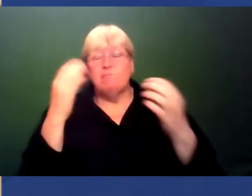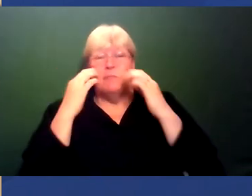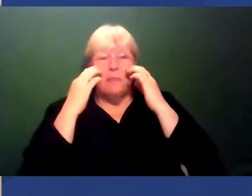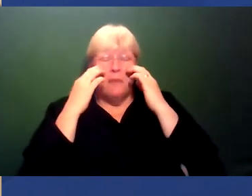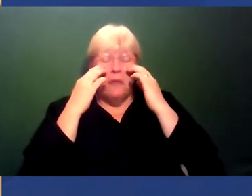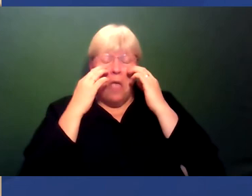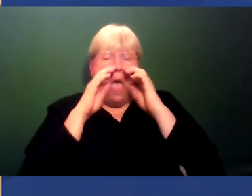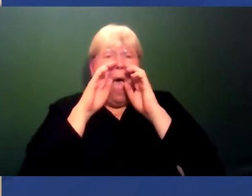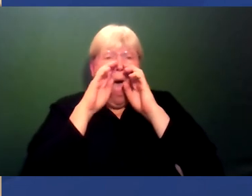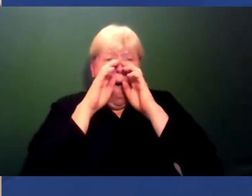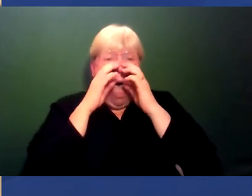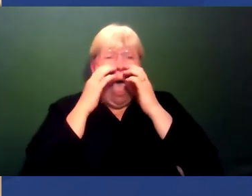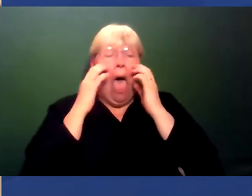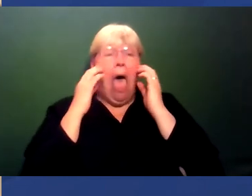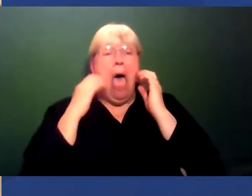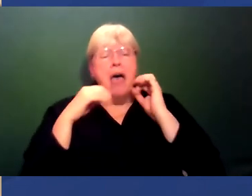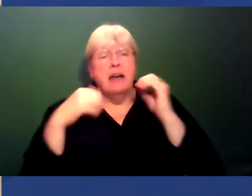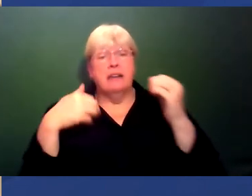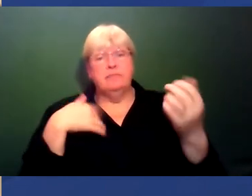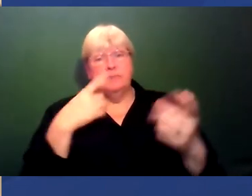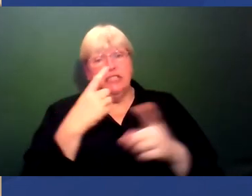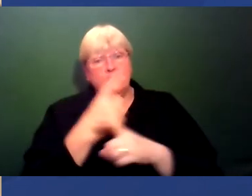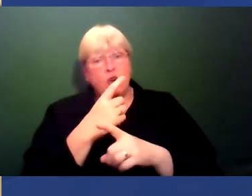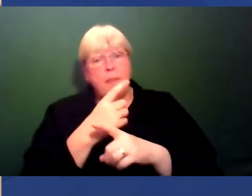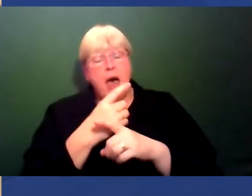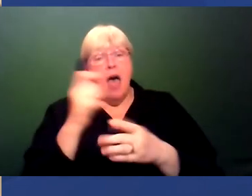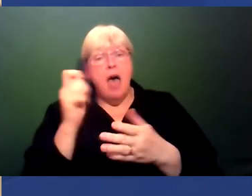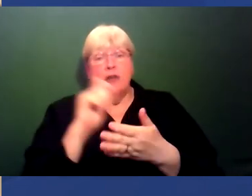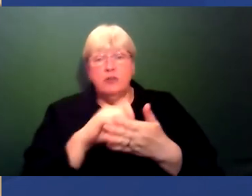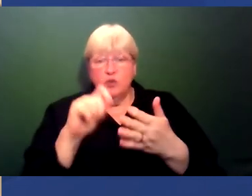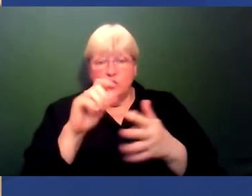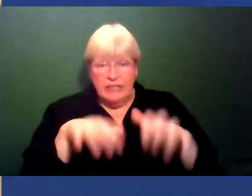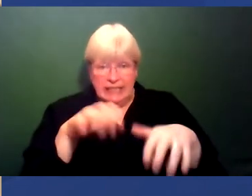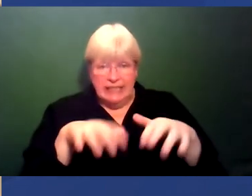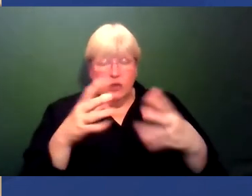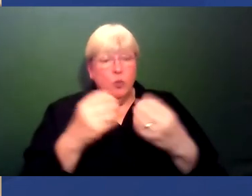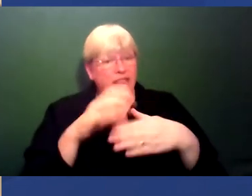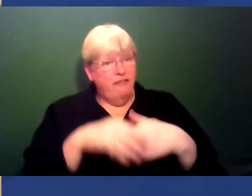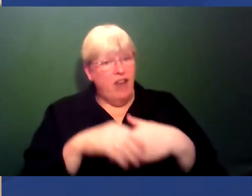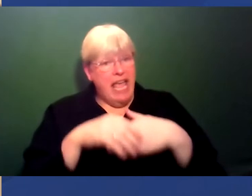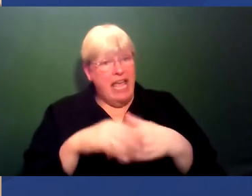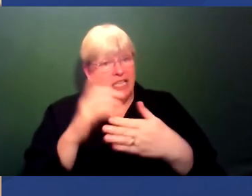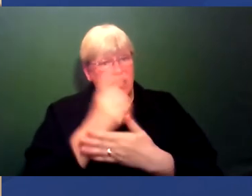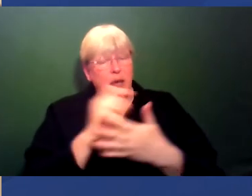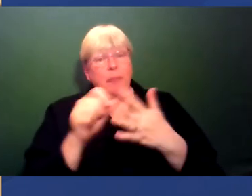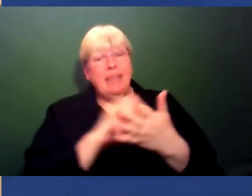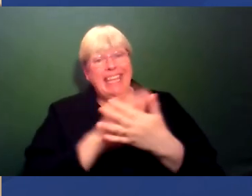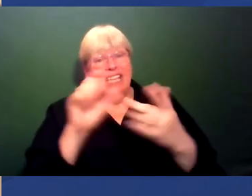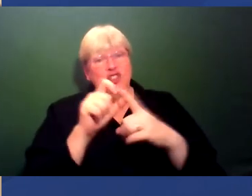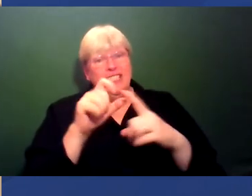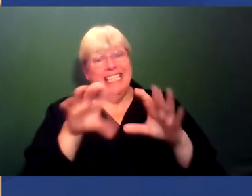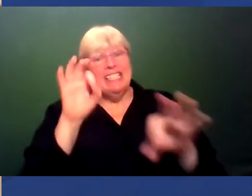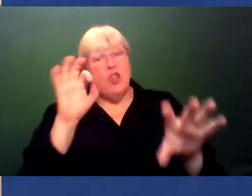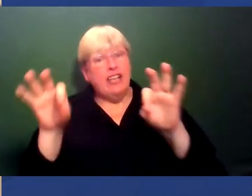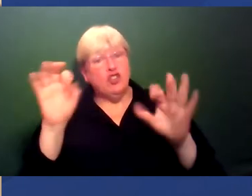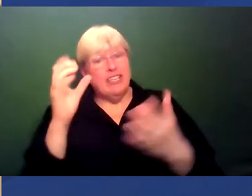you know, I've talked about and written a few pieces with friends about PhD selection criteria and